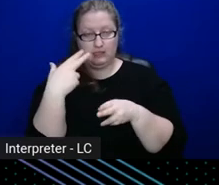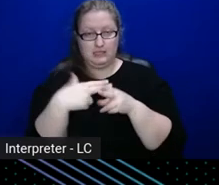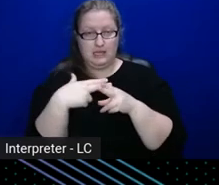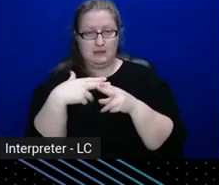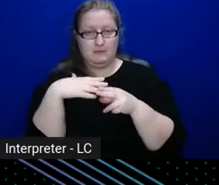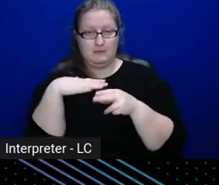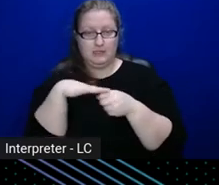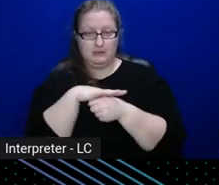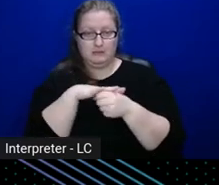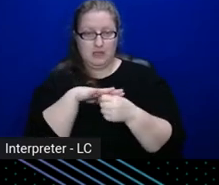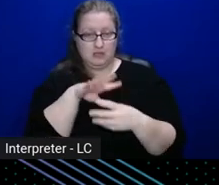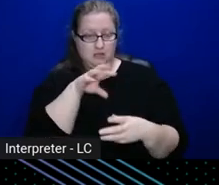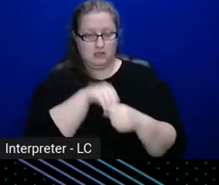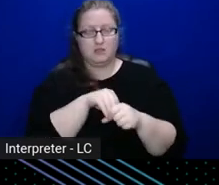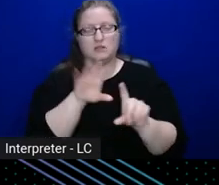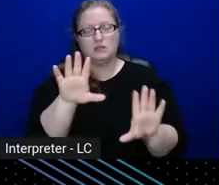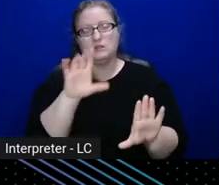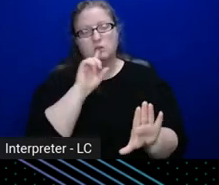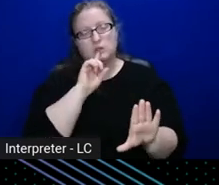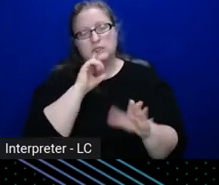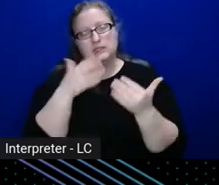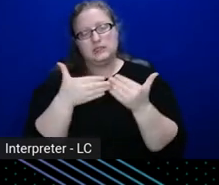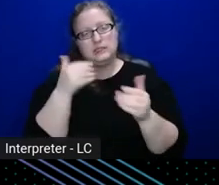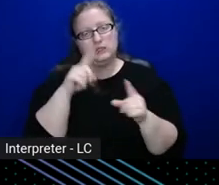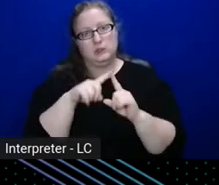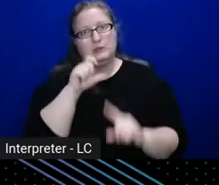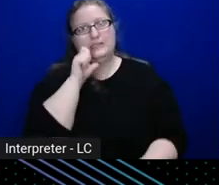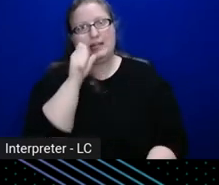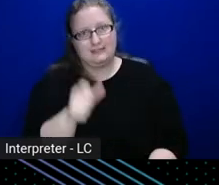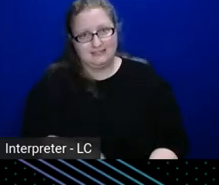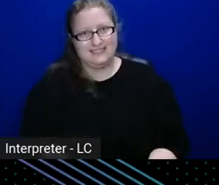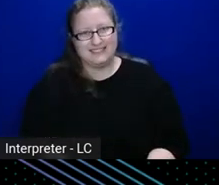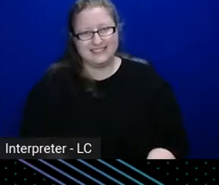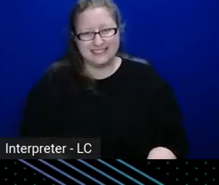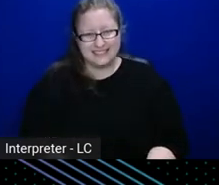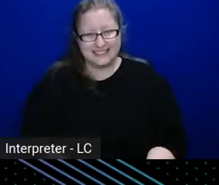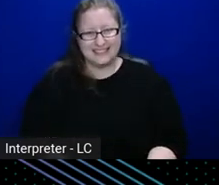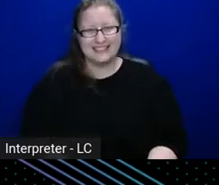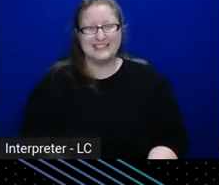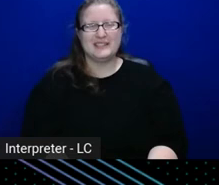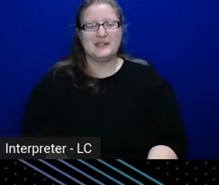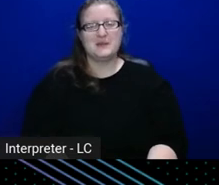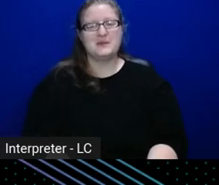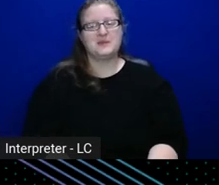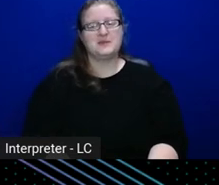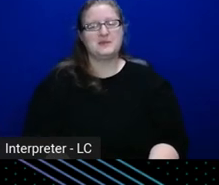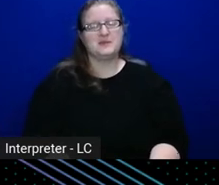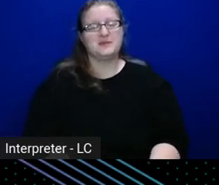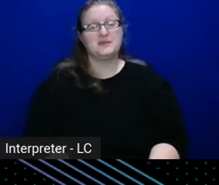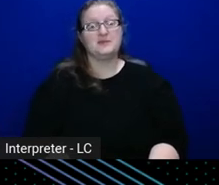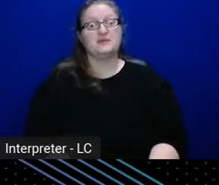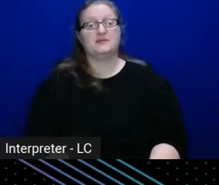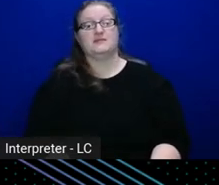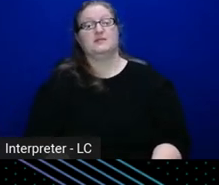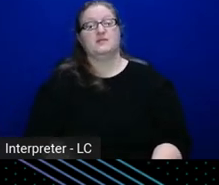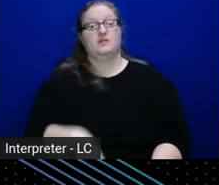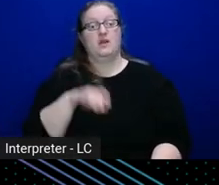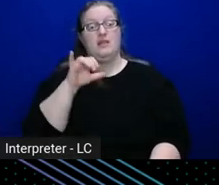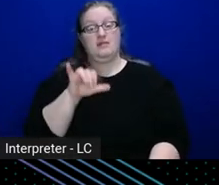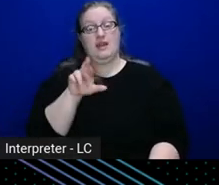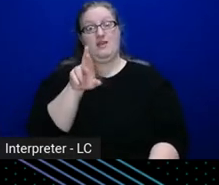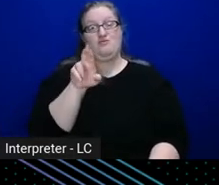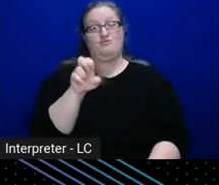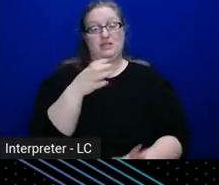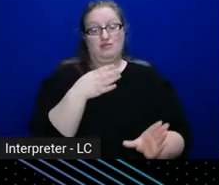it's just easier not to, um, all right, so, once we have those redirects, up, up